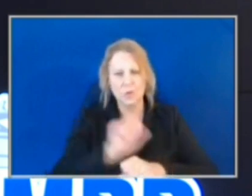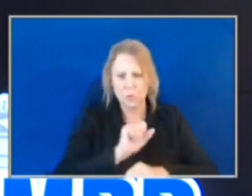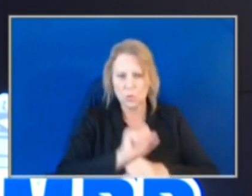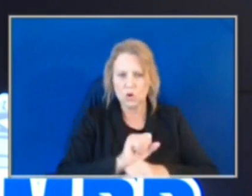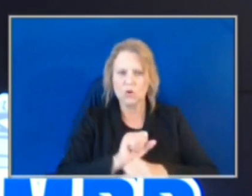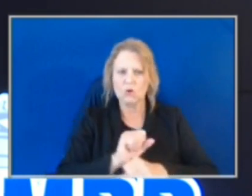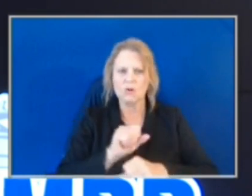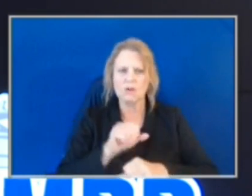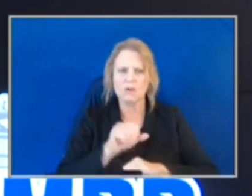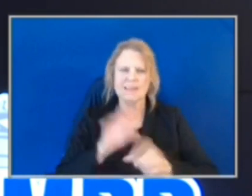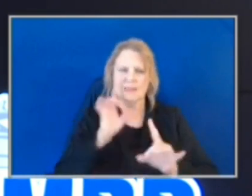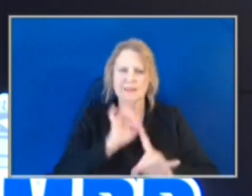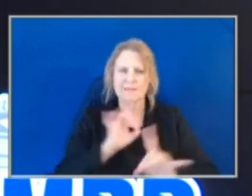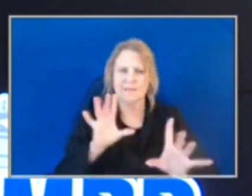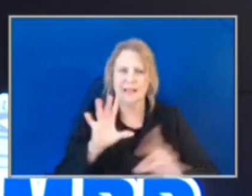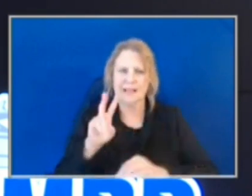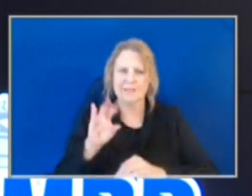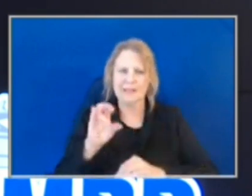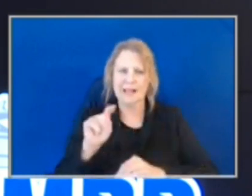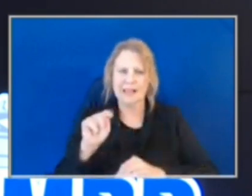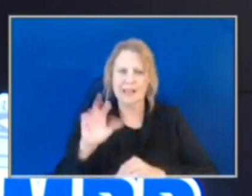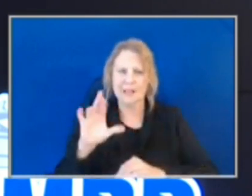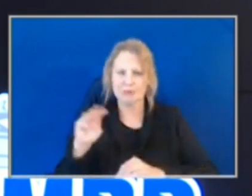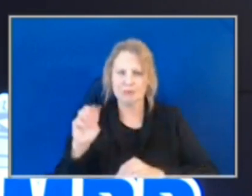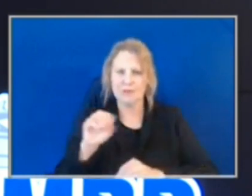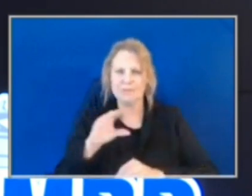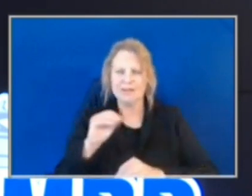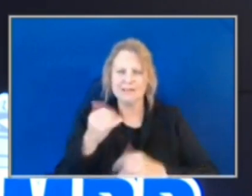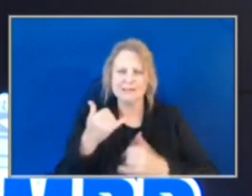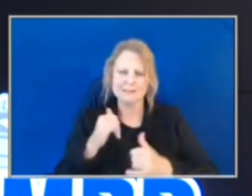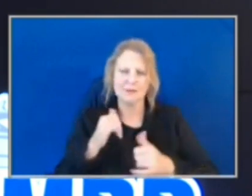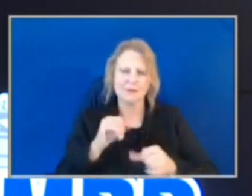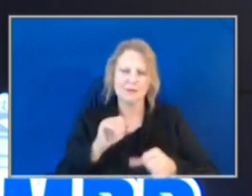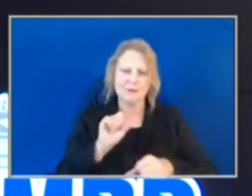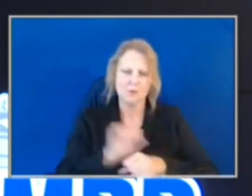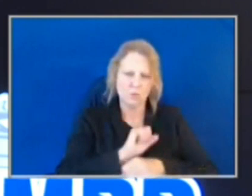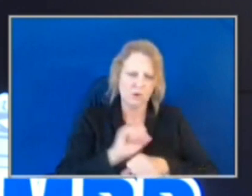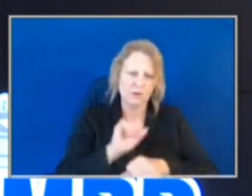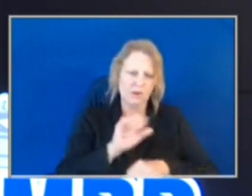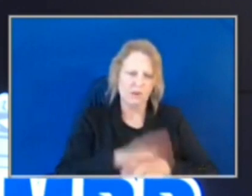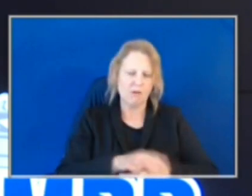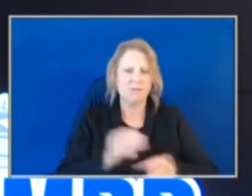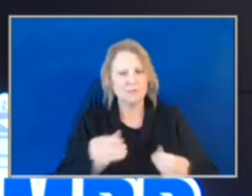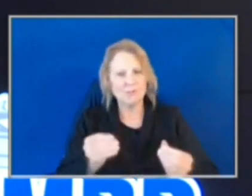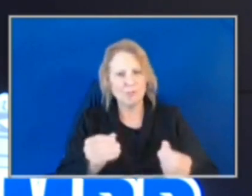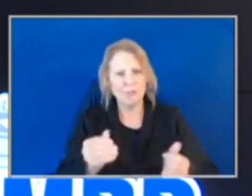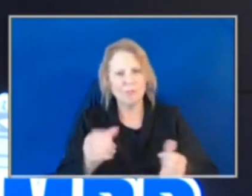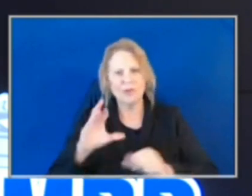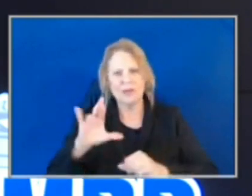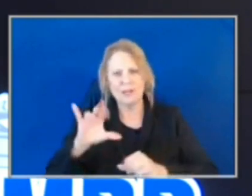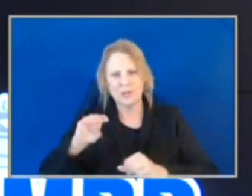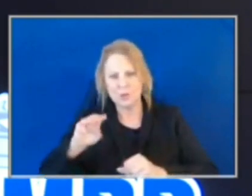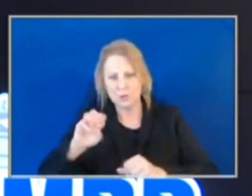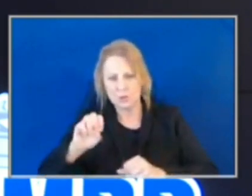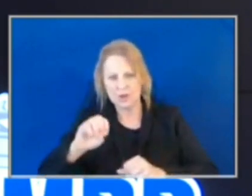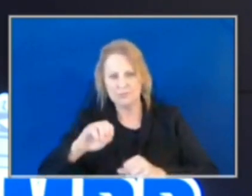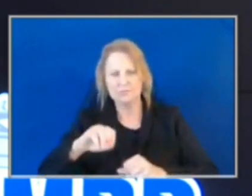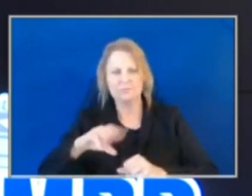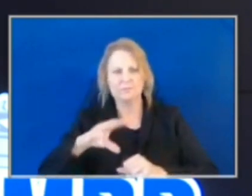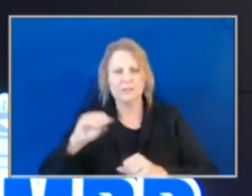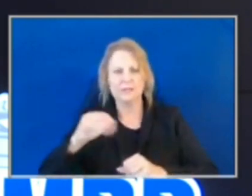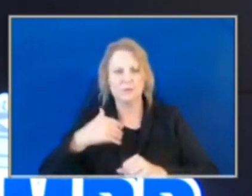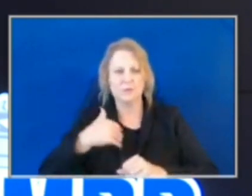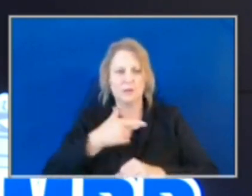while also chipping away at the property crime trends that we've seen. We have a media release out to you with